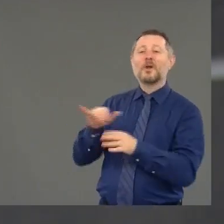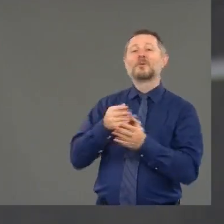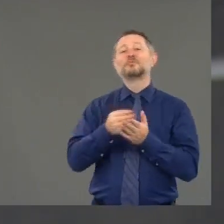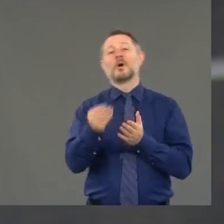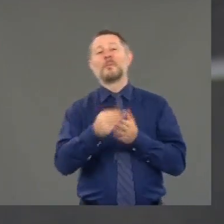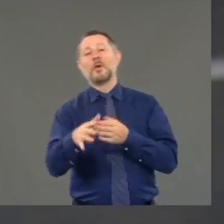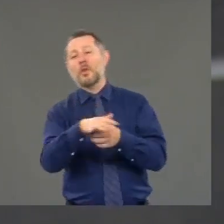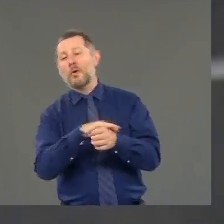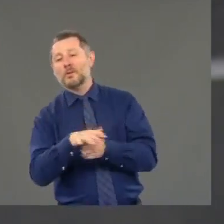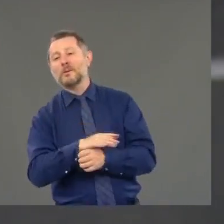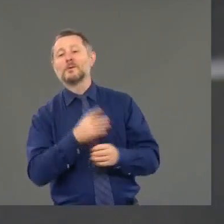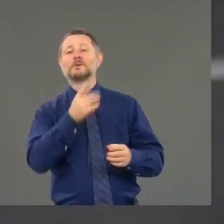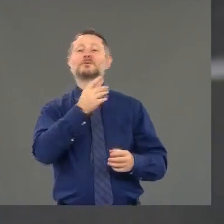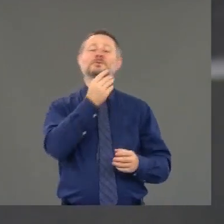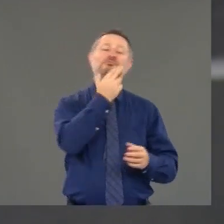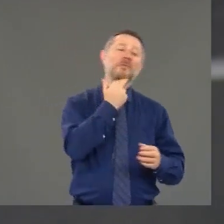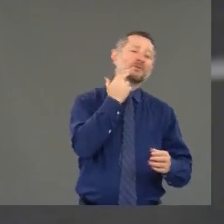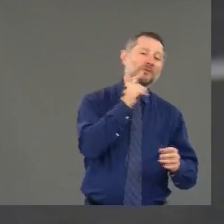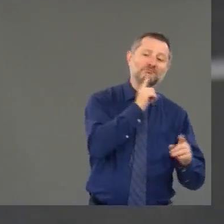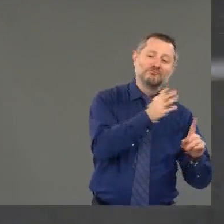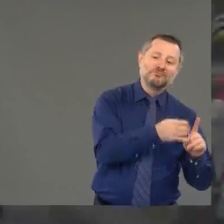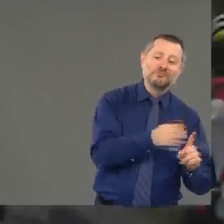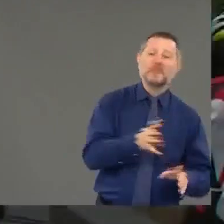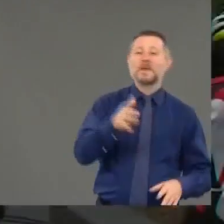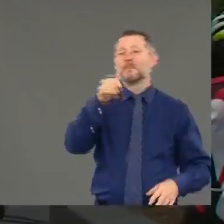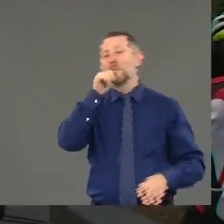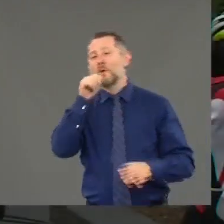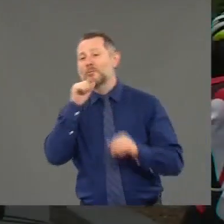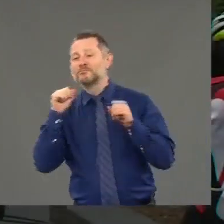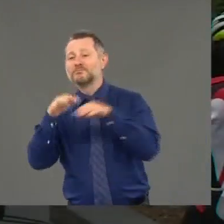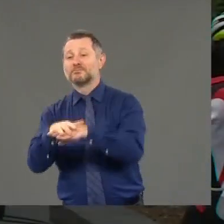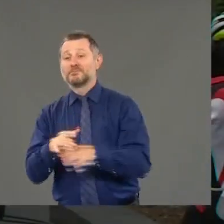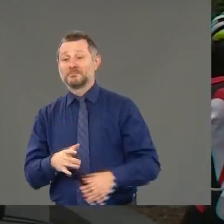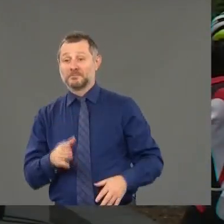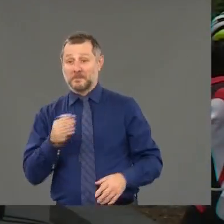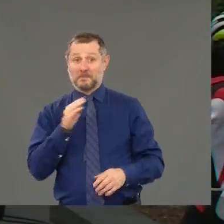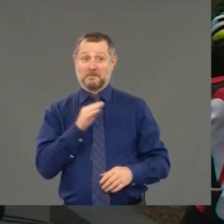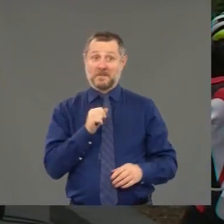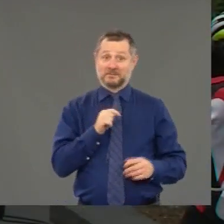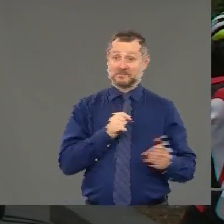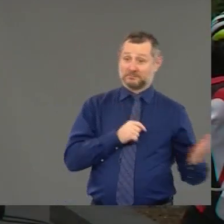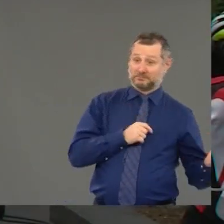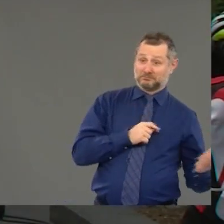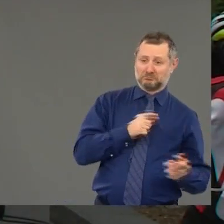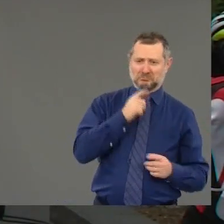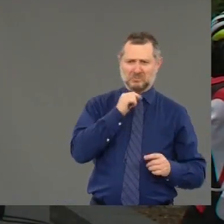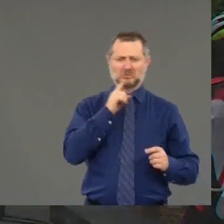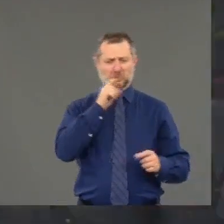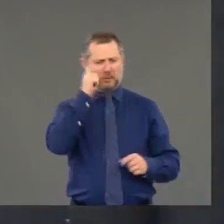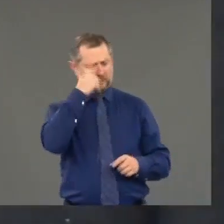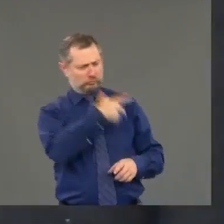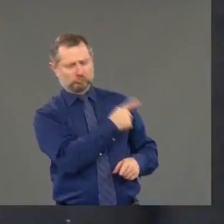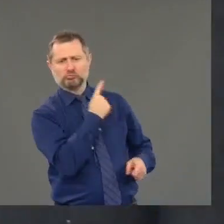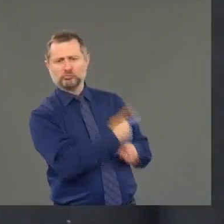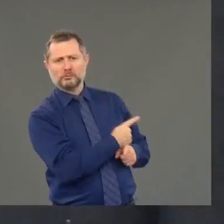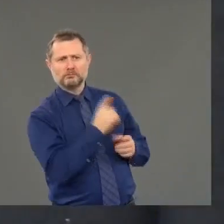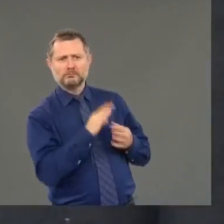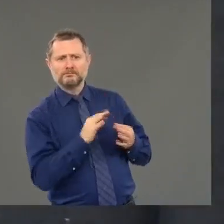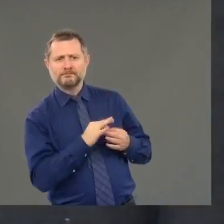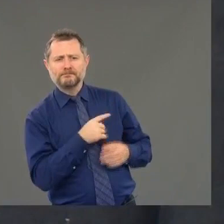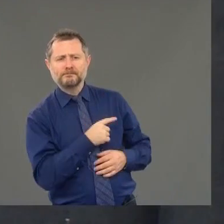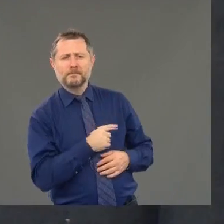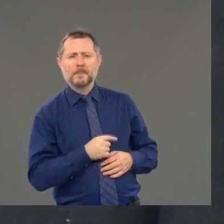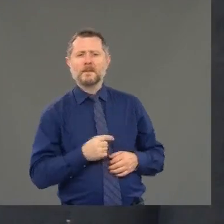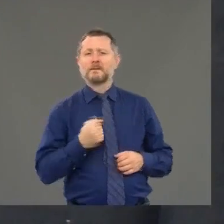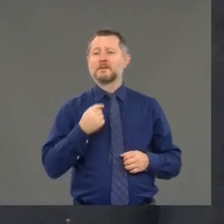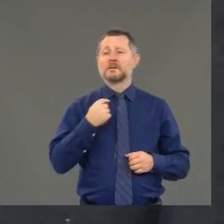in restaurants and they'll stop in bars. Matt? Yeah, I think the governor nailed it. Uh, there's been a tremendous amount of interest in the opening